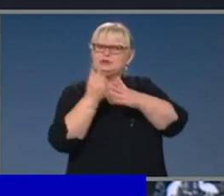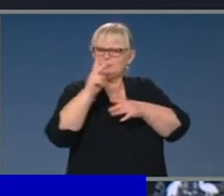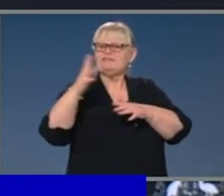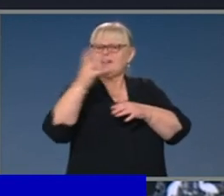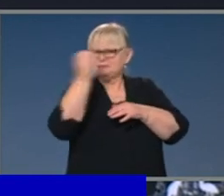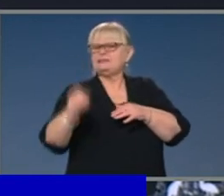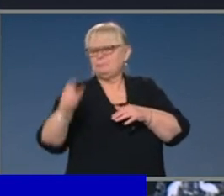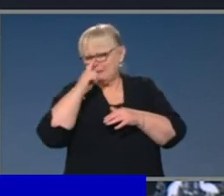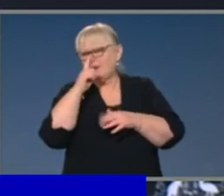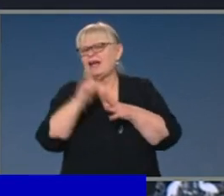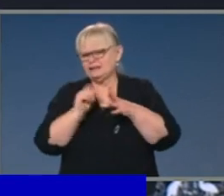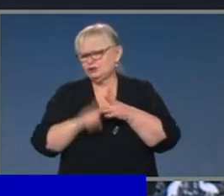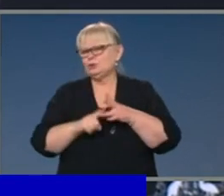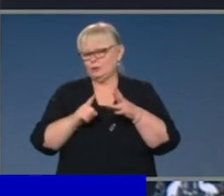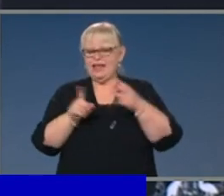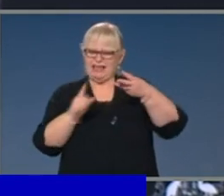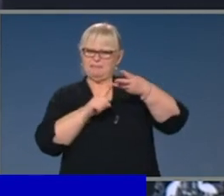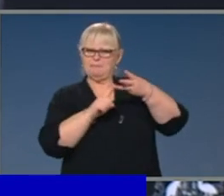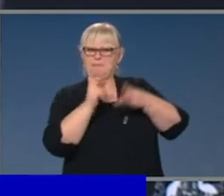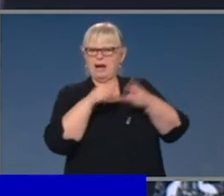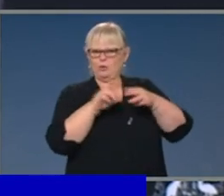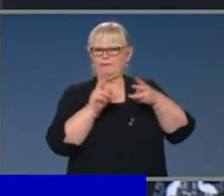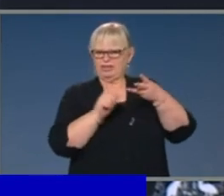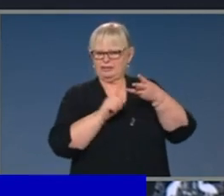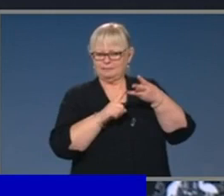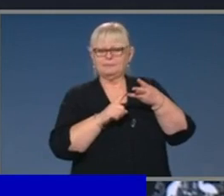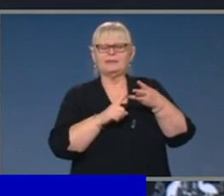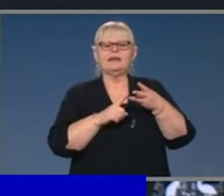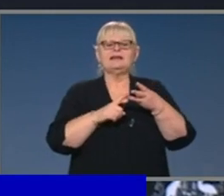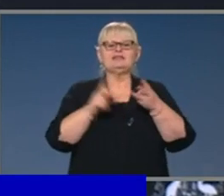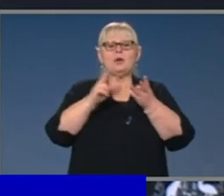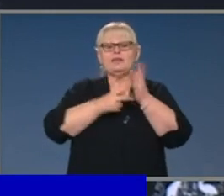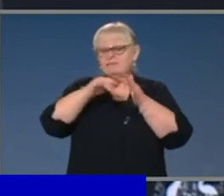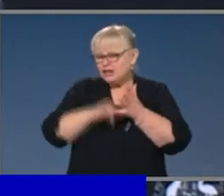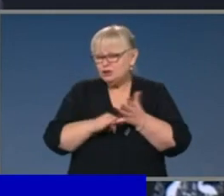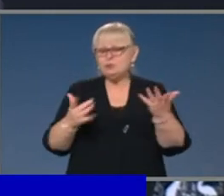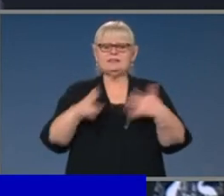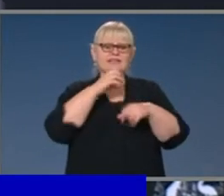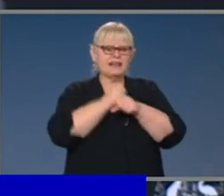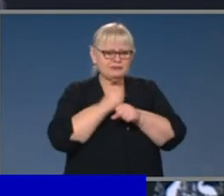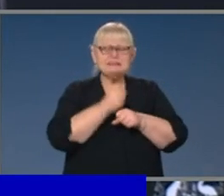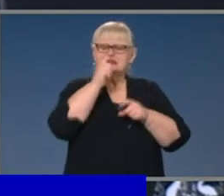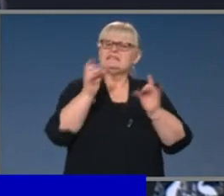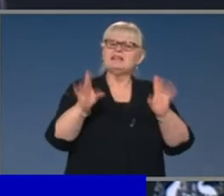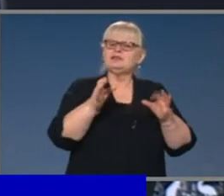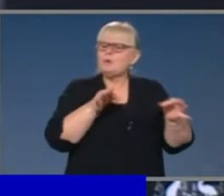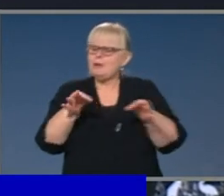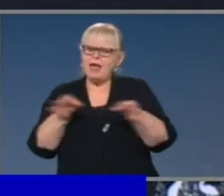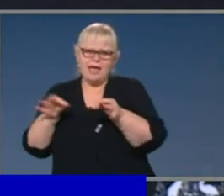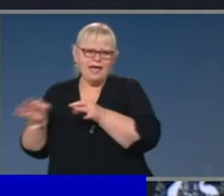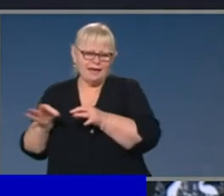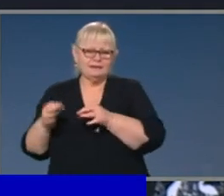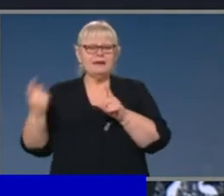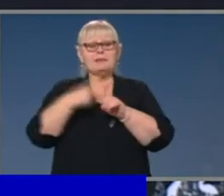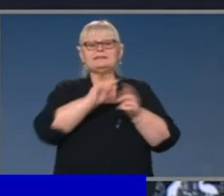is something that can be done in step three. And so venues and state and territories can now move to plan around that, together with